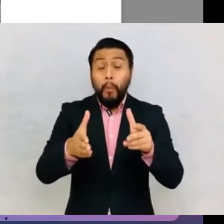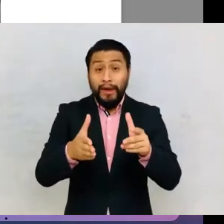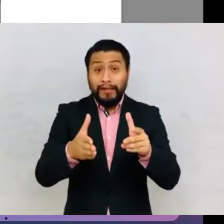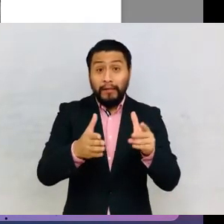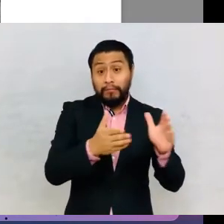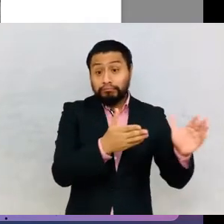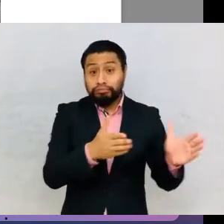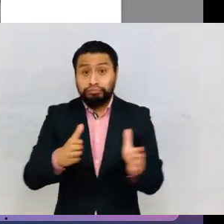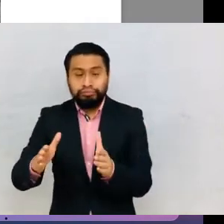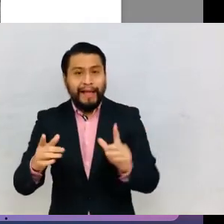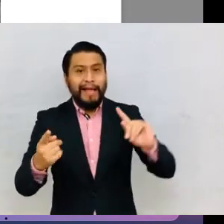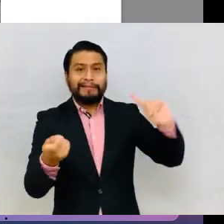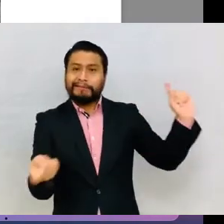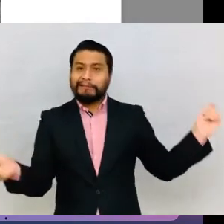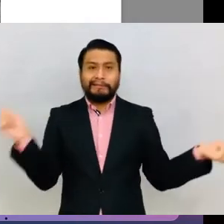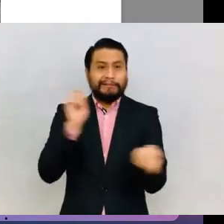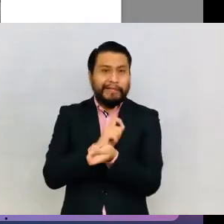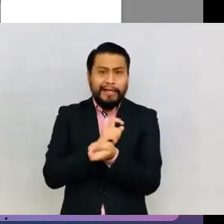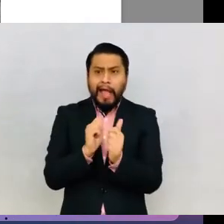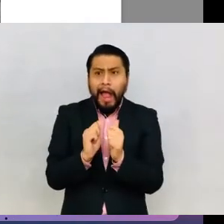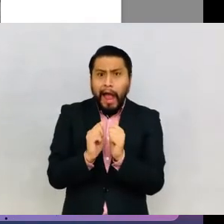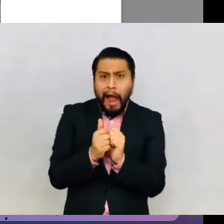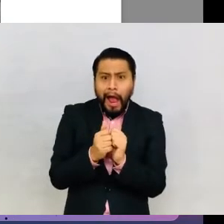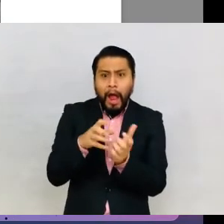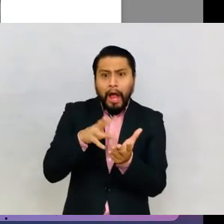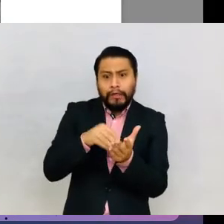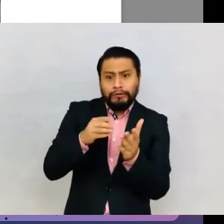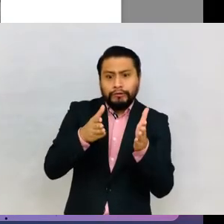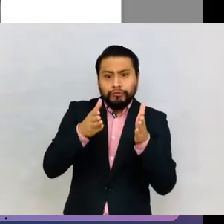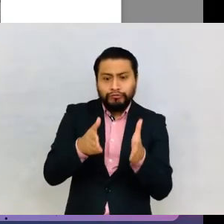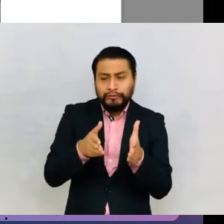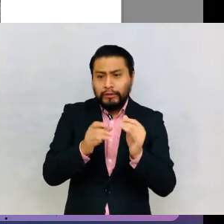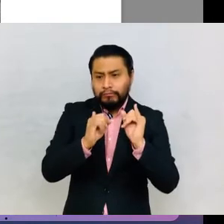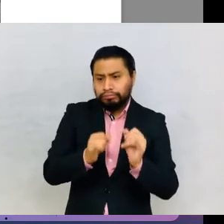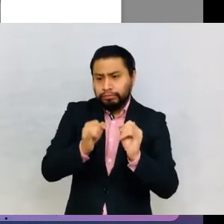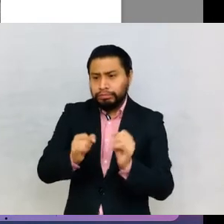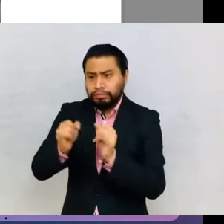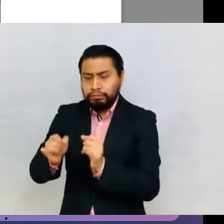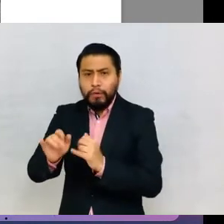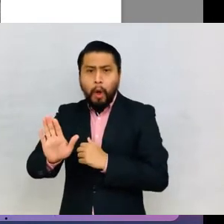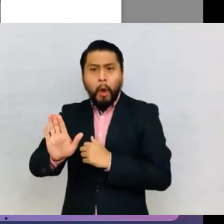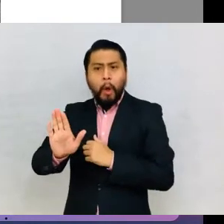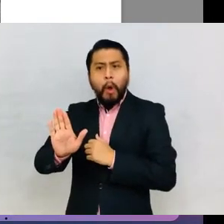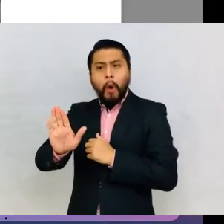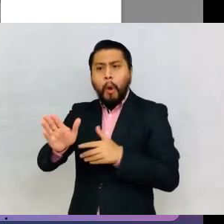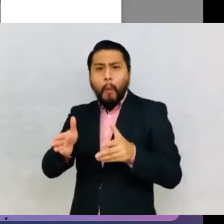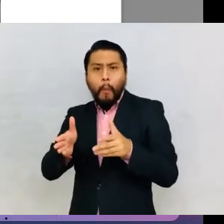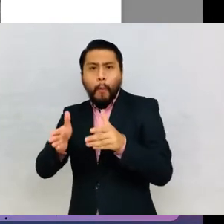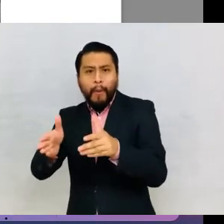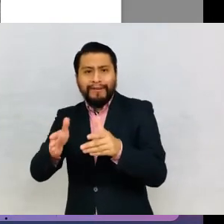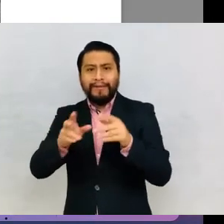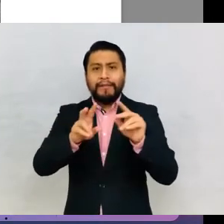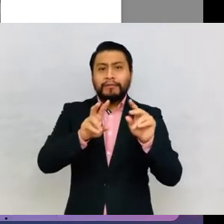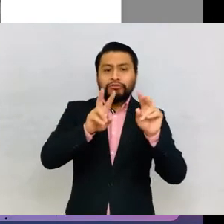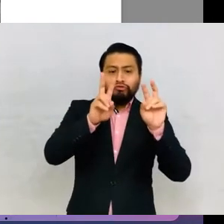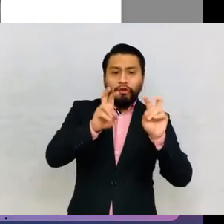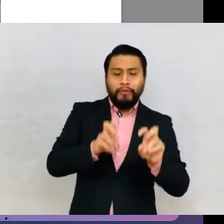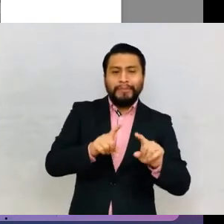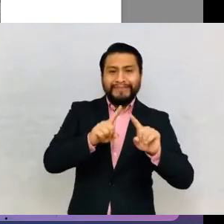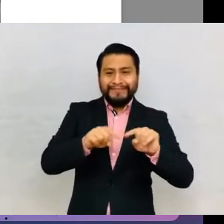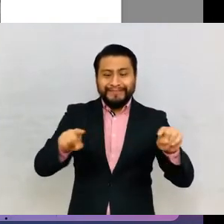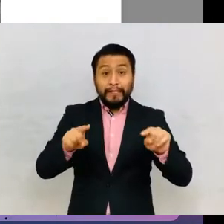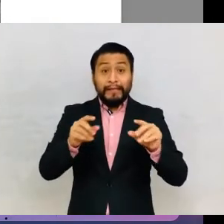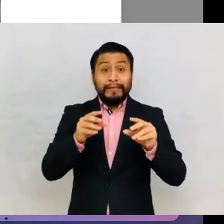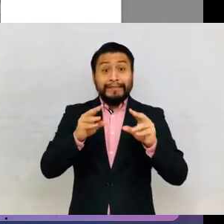students of various ages did individual work, each following their own pace in different subjects, and the teacher